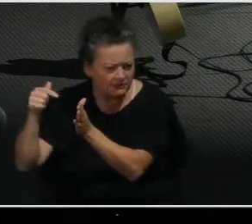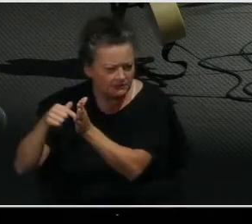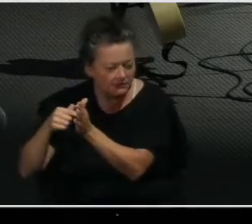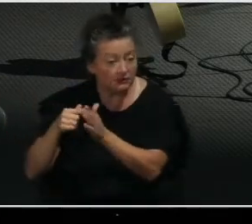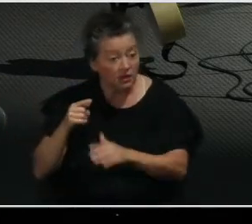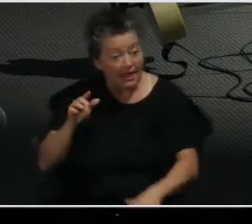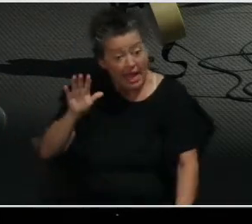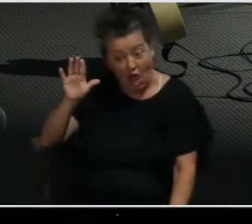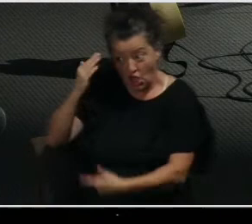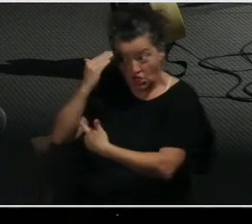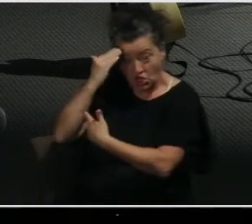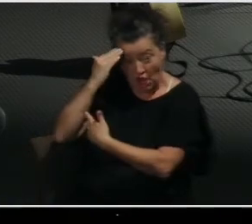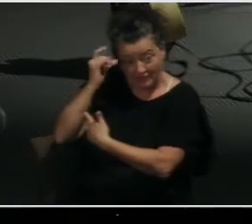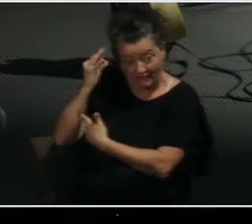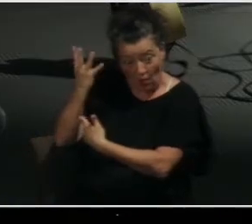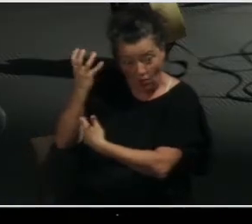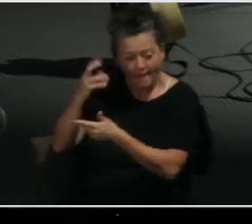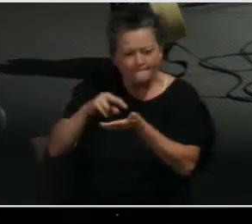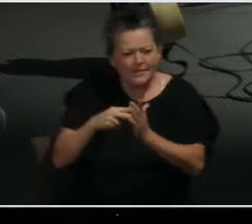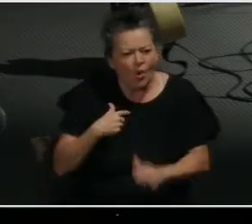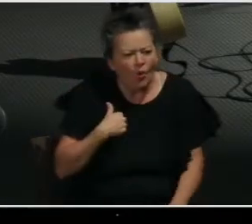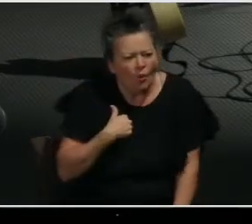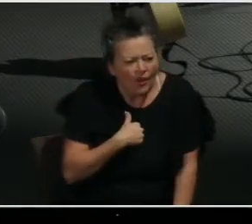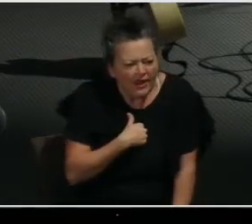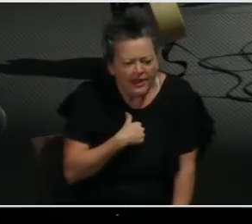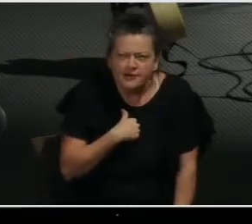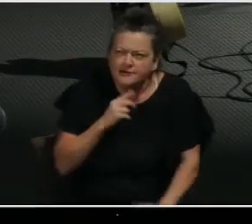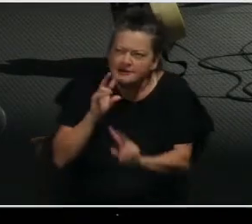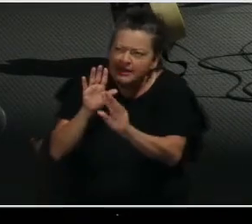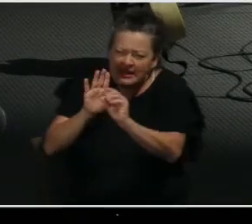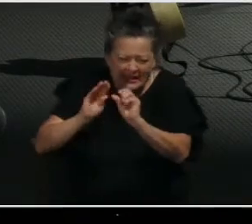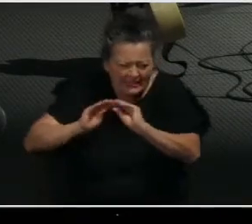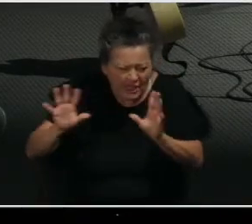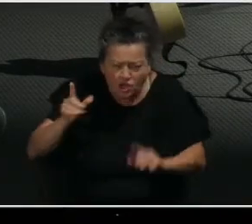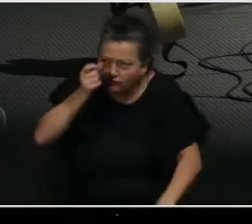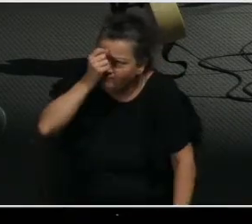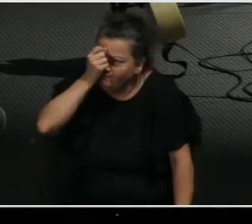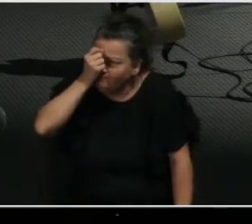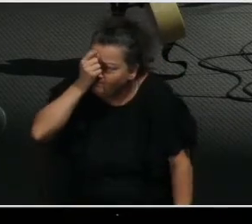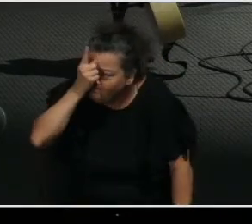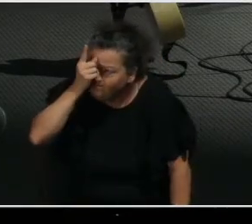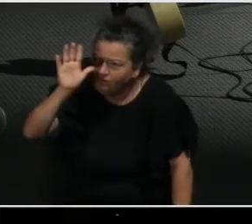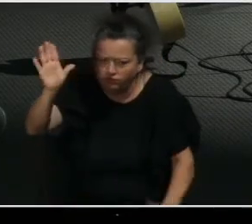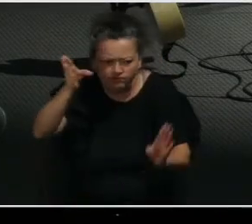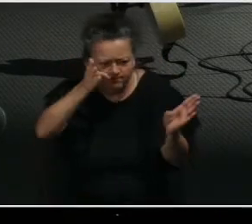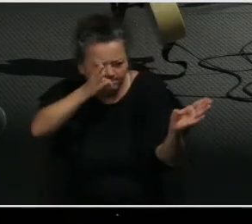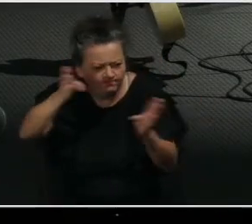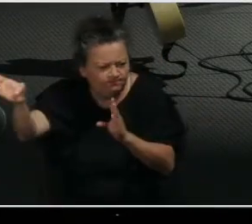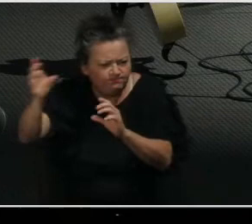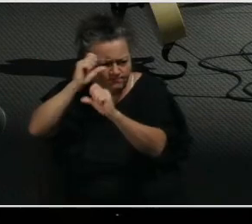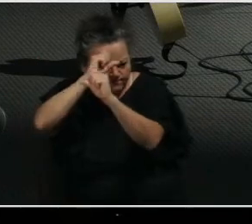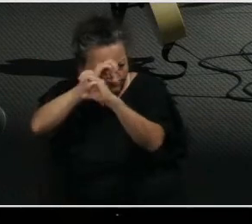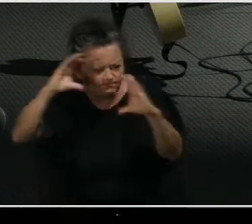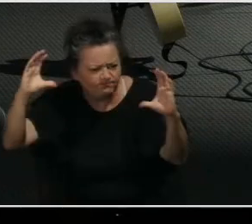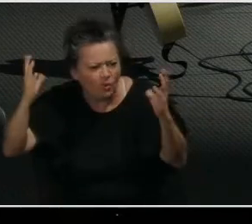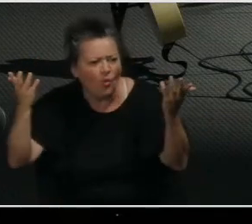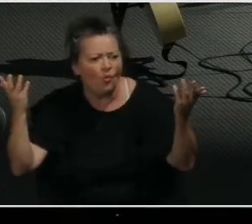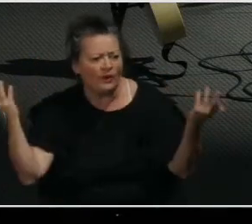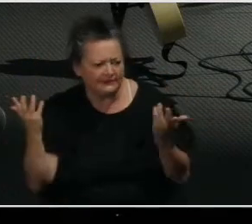steadfast understanding of God and his plan and purposes through Jesus.